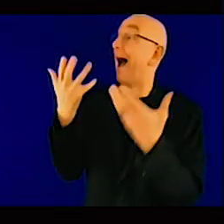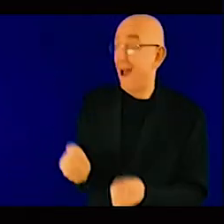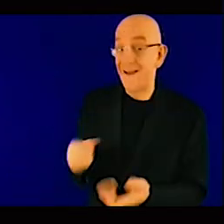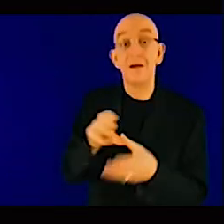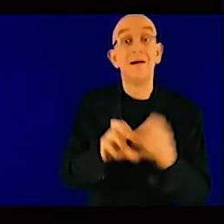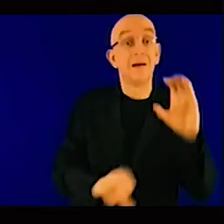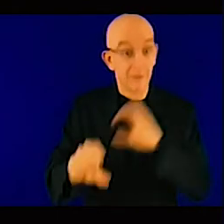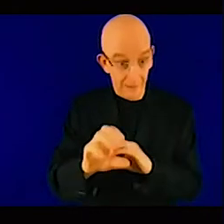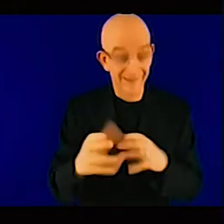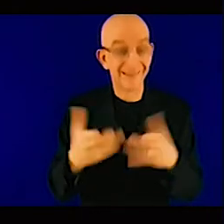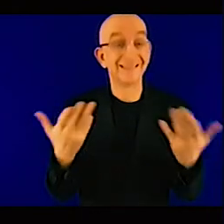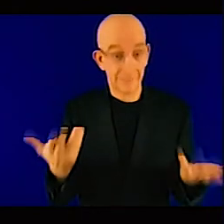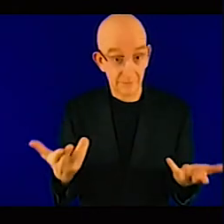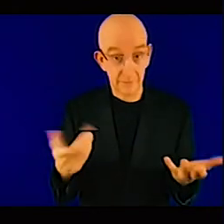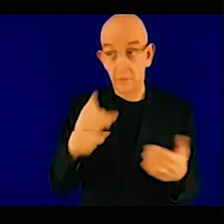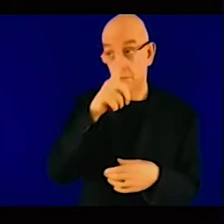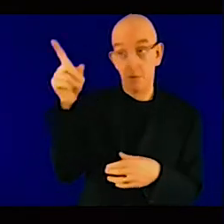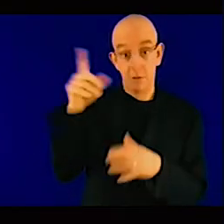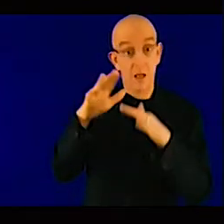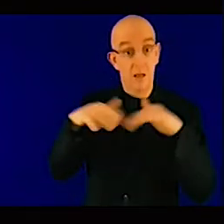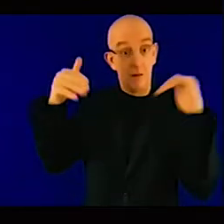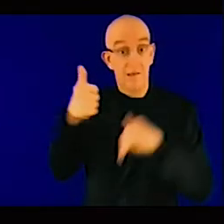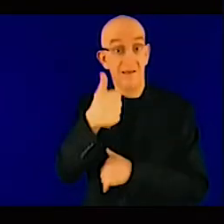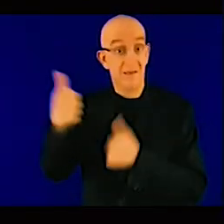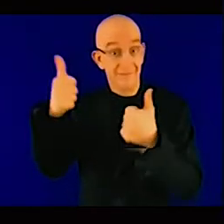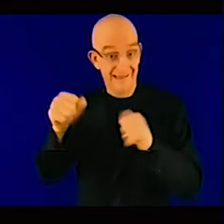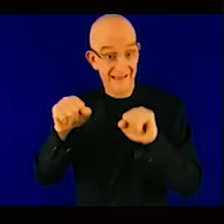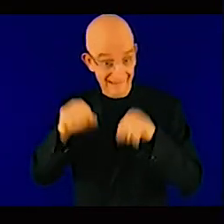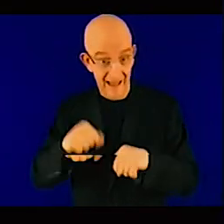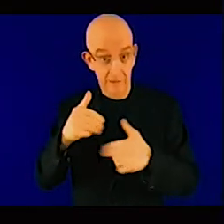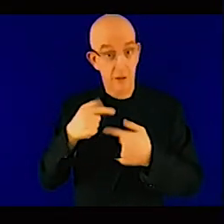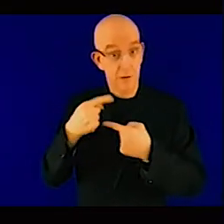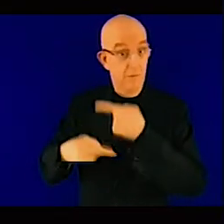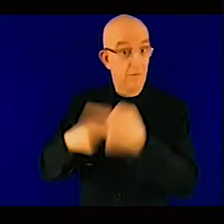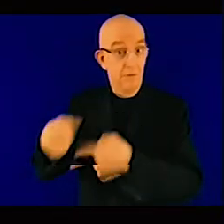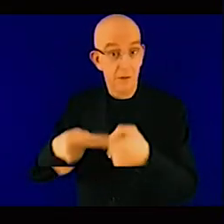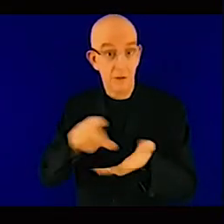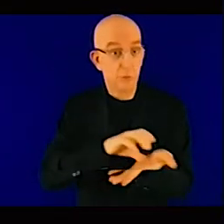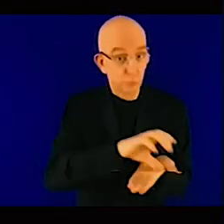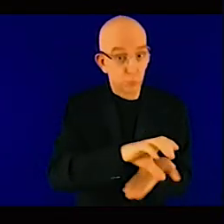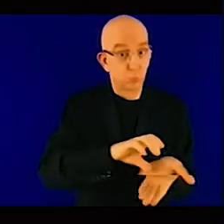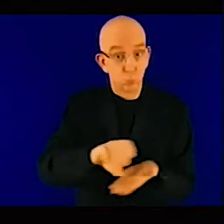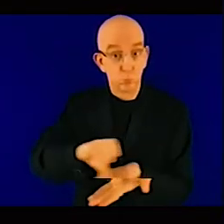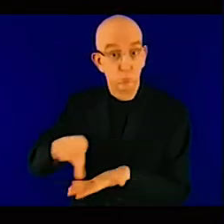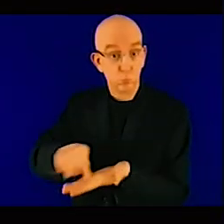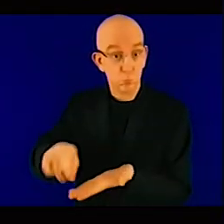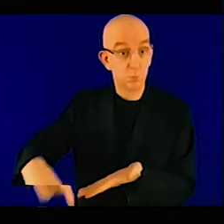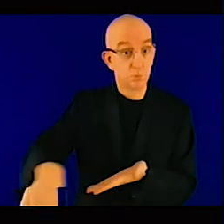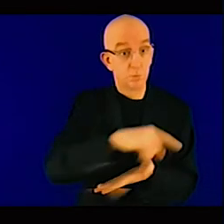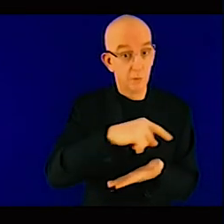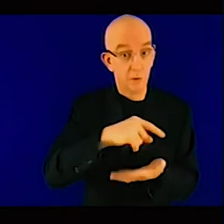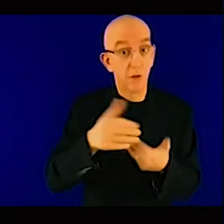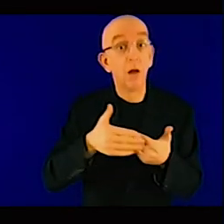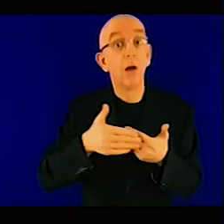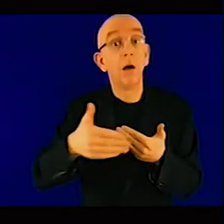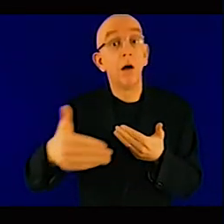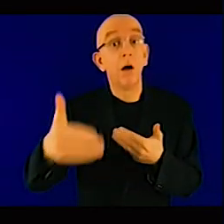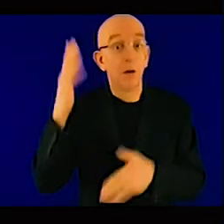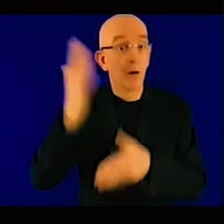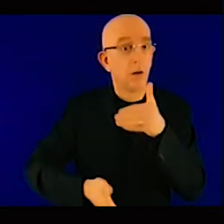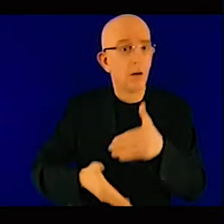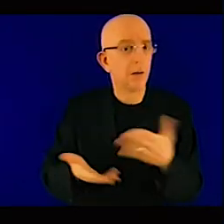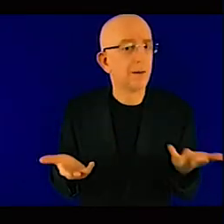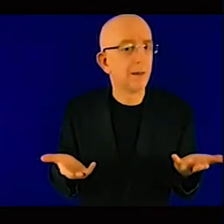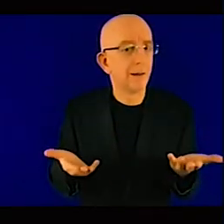Those governments, they lack financial resources. Most of the time, they are highly indebted. So how can they continue to subsidize energy?